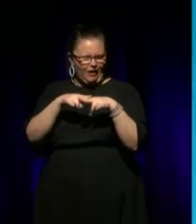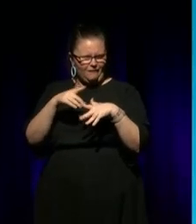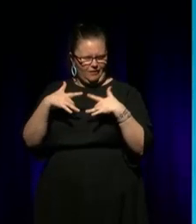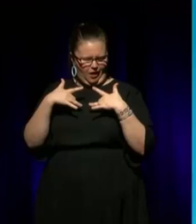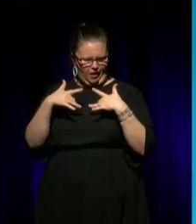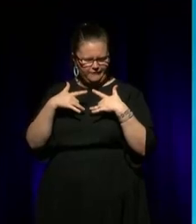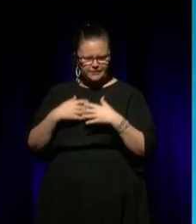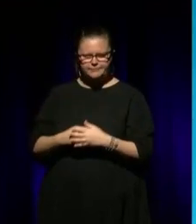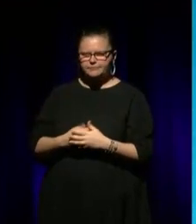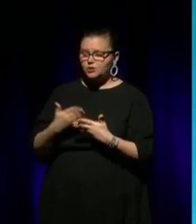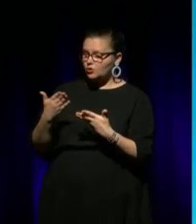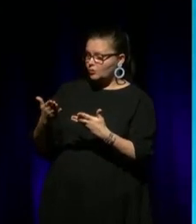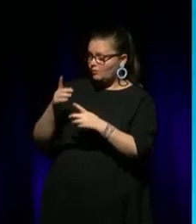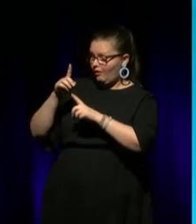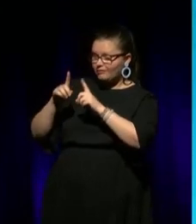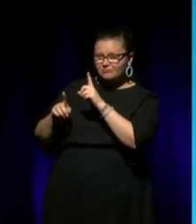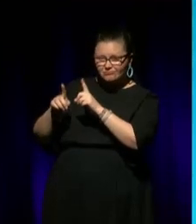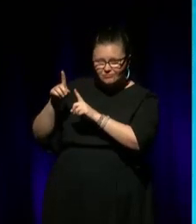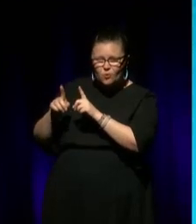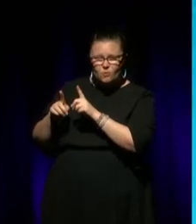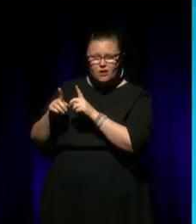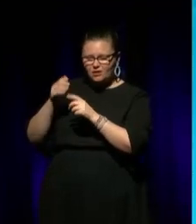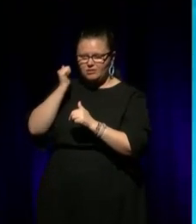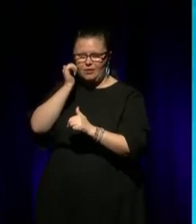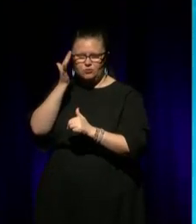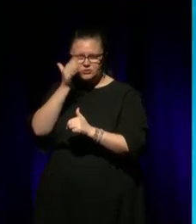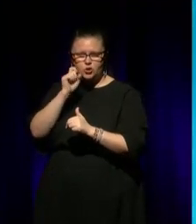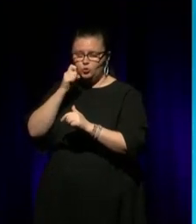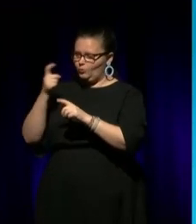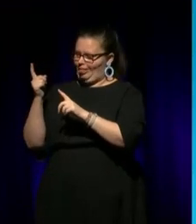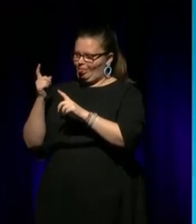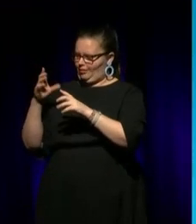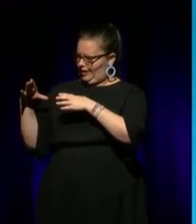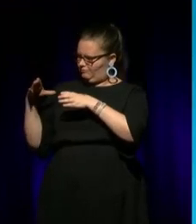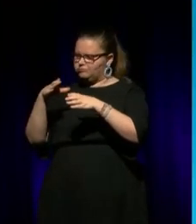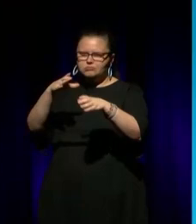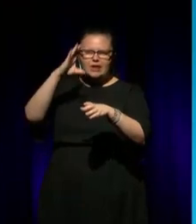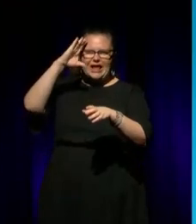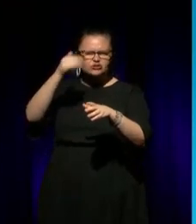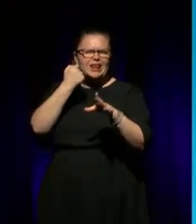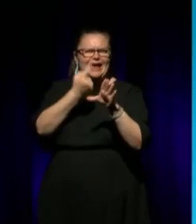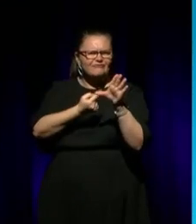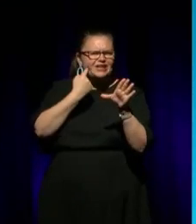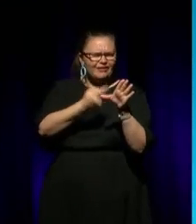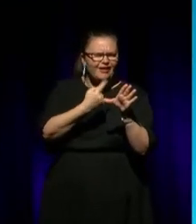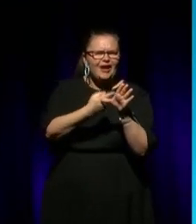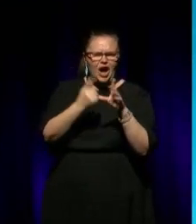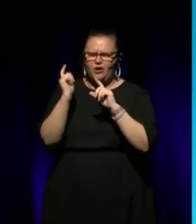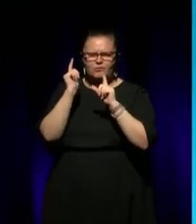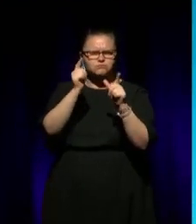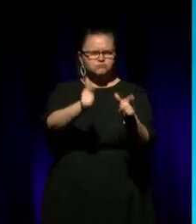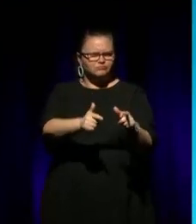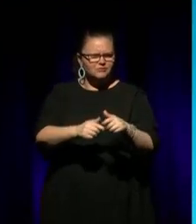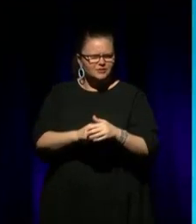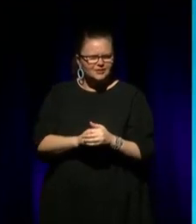you would take the company to country a lot. Yep. Annually. What, what... Oh, we're so